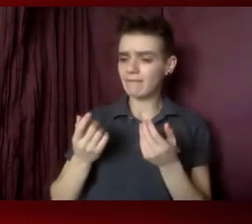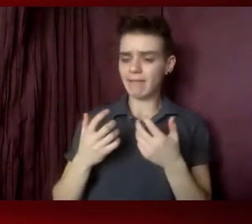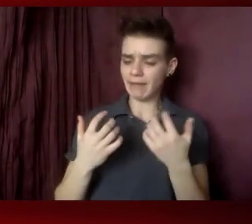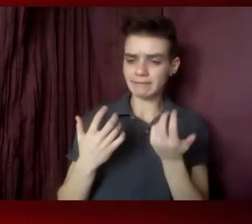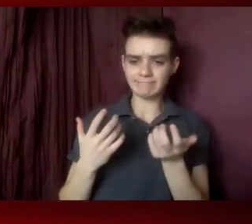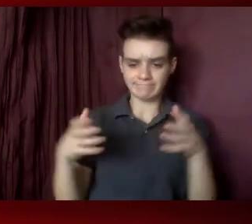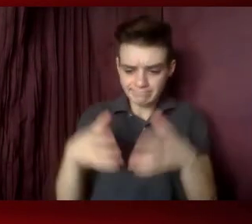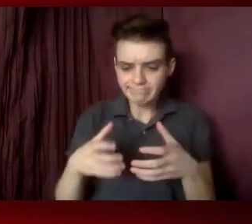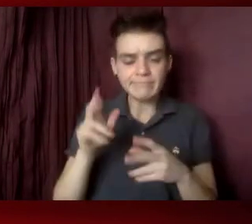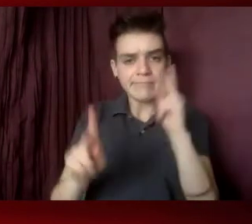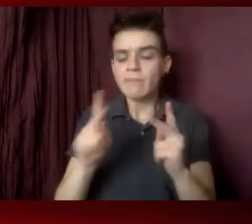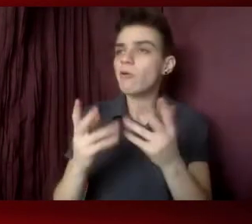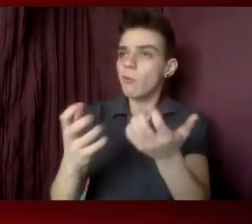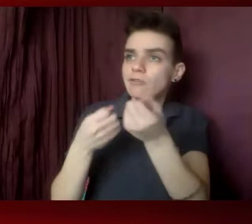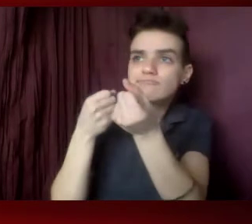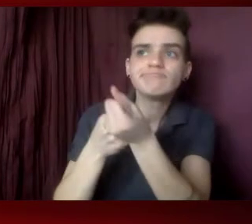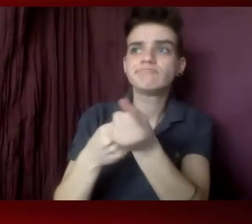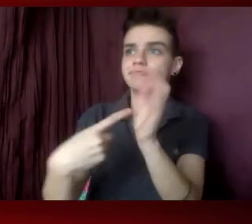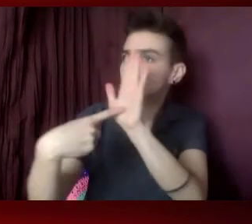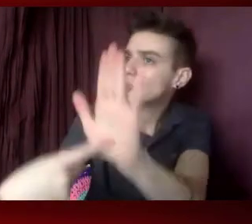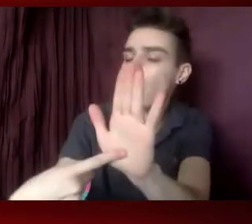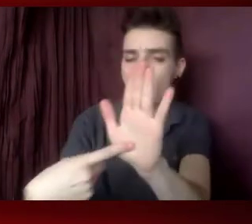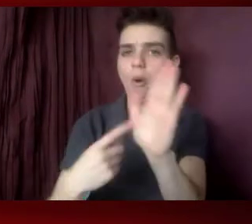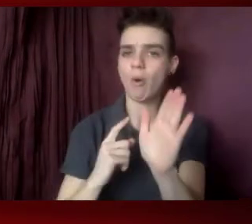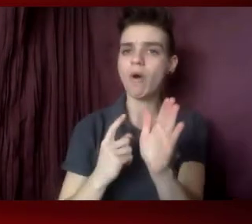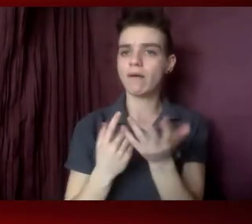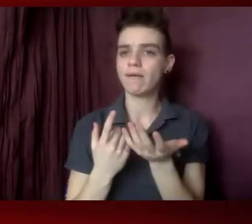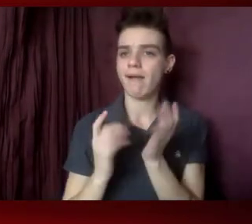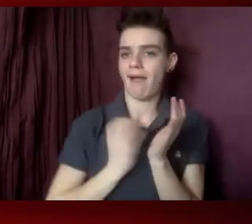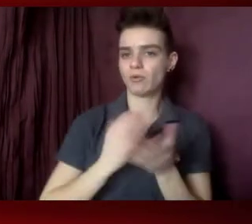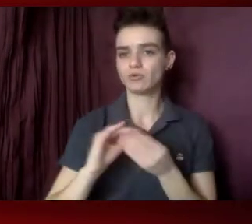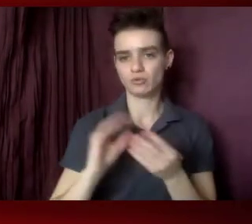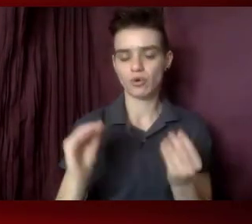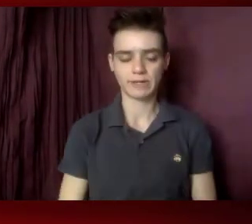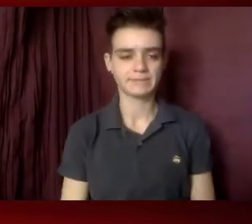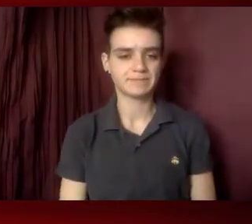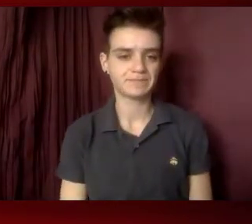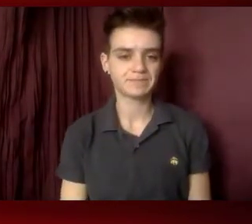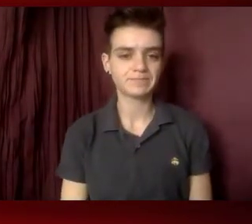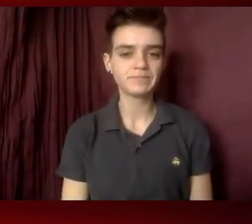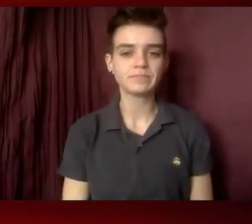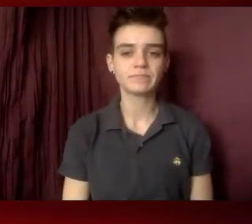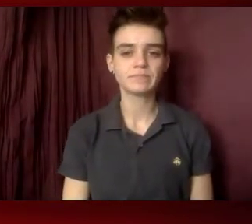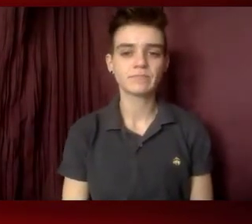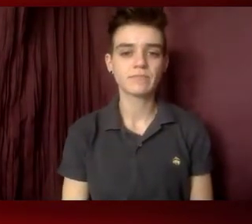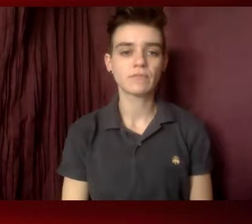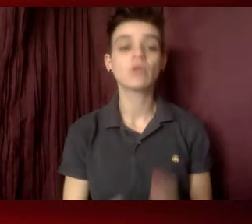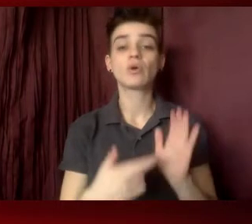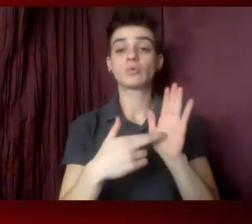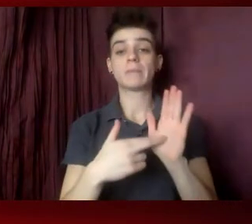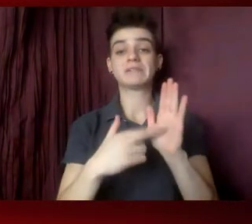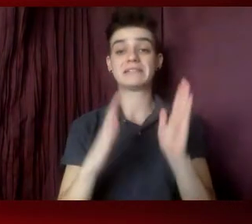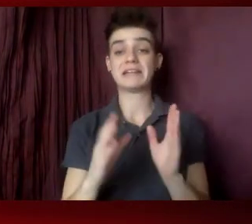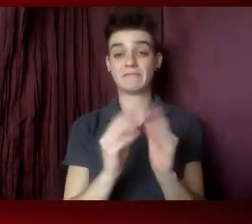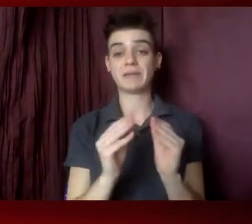came to show up at AIDS Watch to share with you our stories and what's important to us. The representative meetings for district members